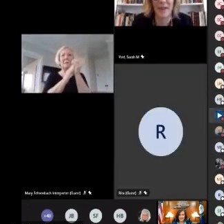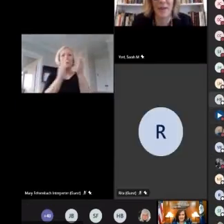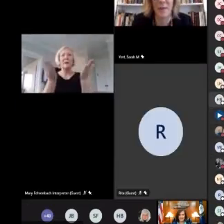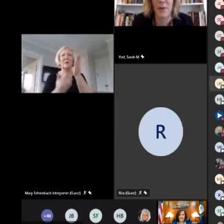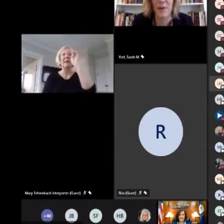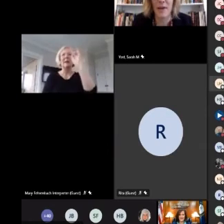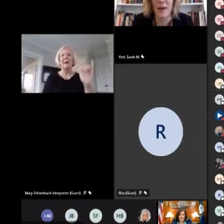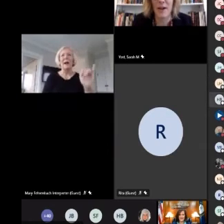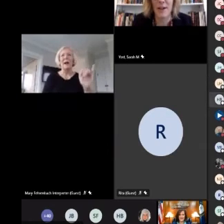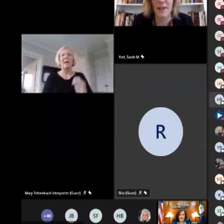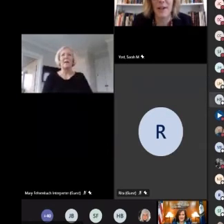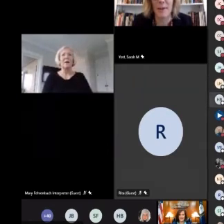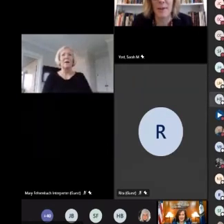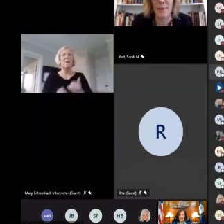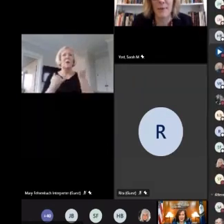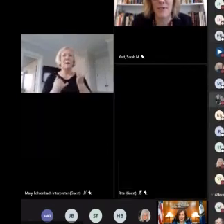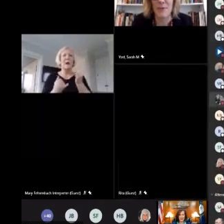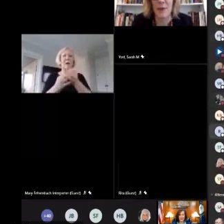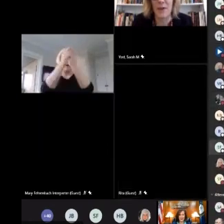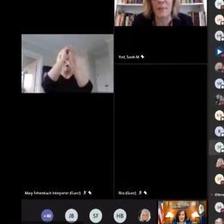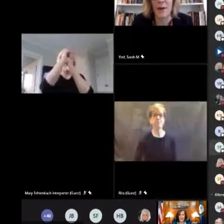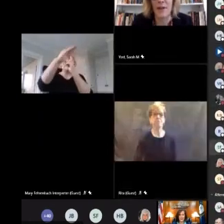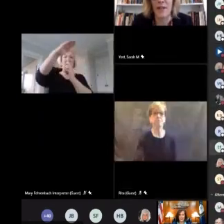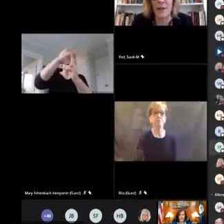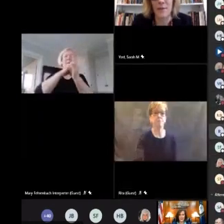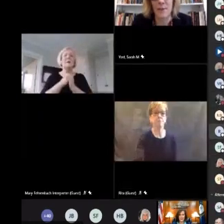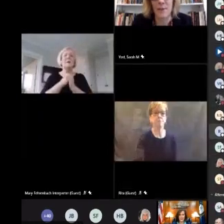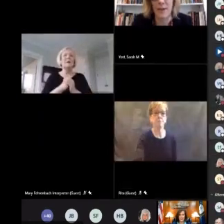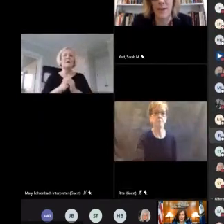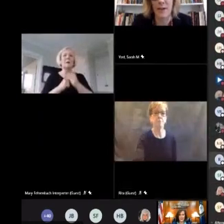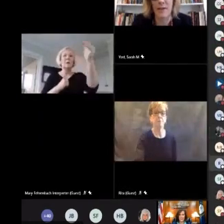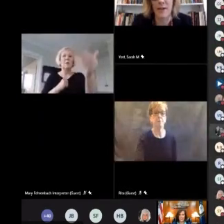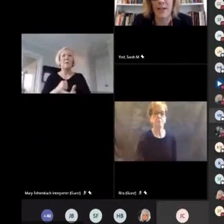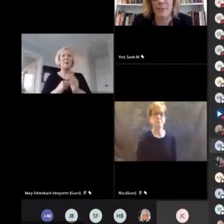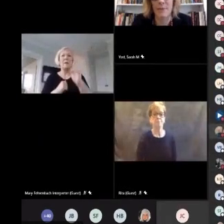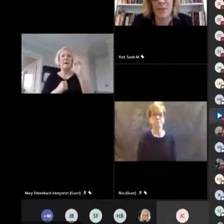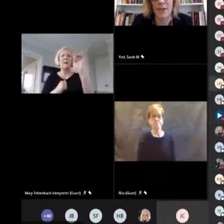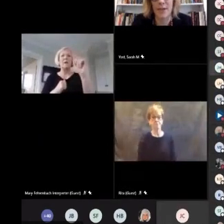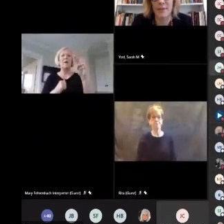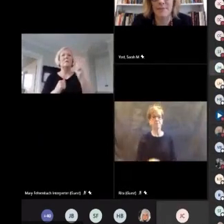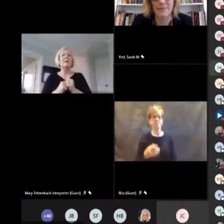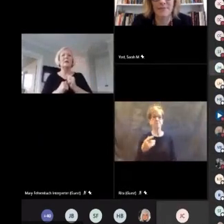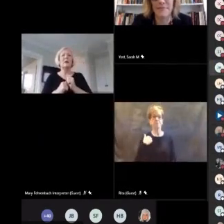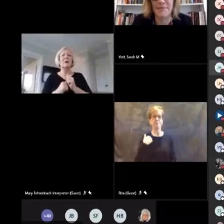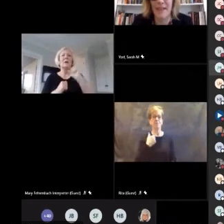We are now honored and humbled to welcome our keynote speaker, Governor Andy Beshear.